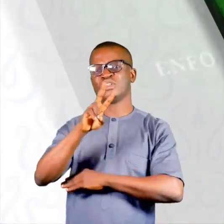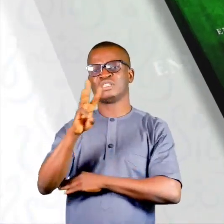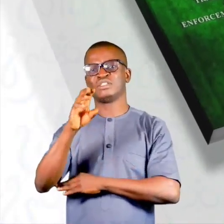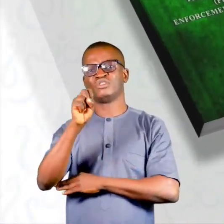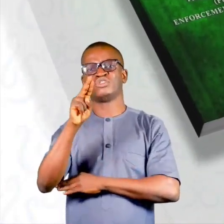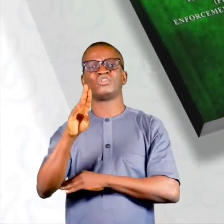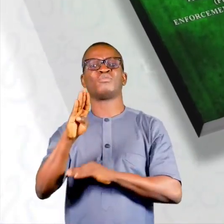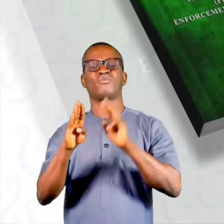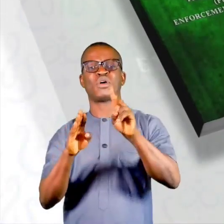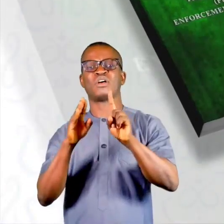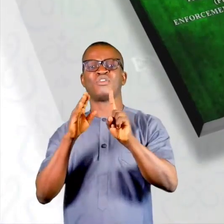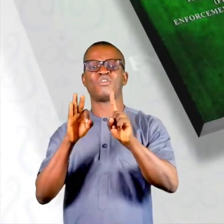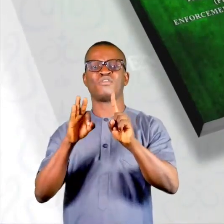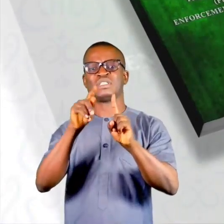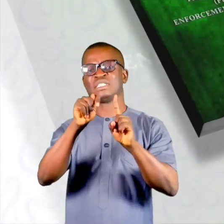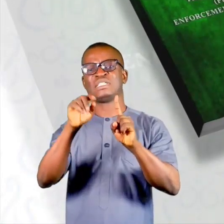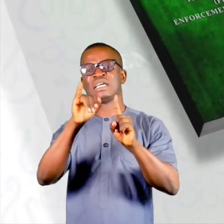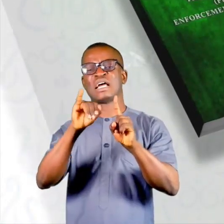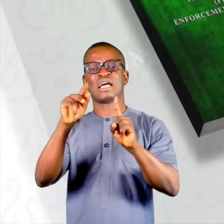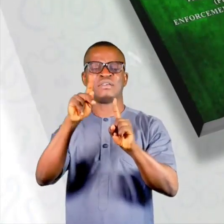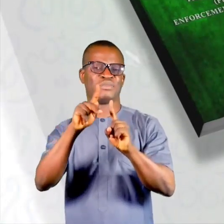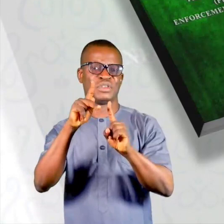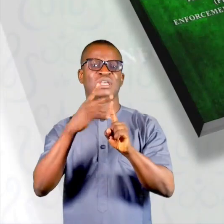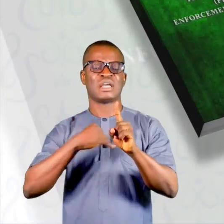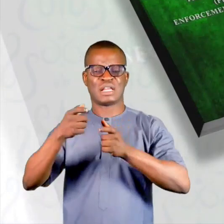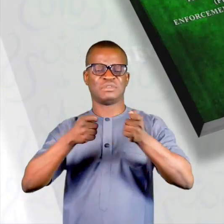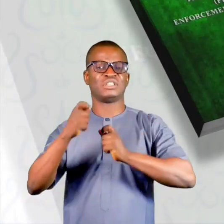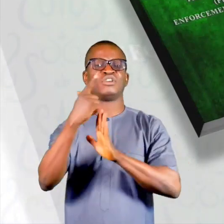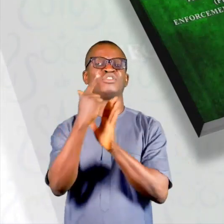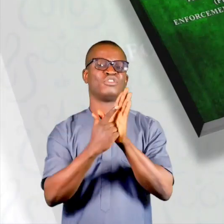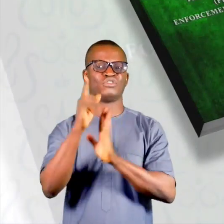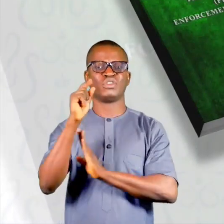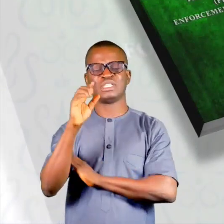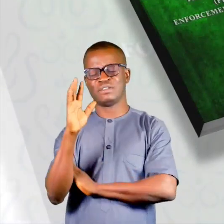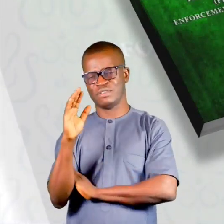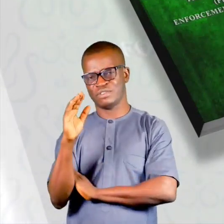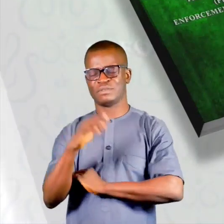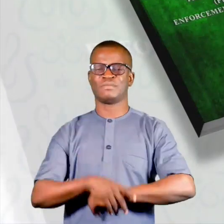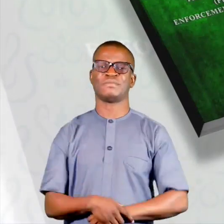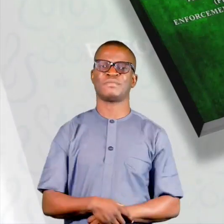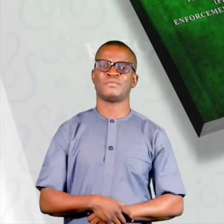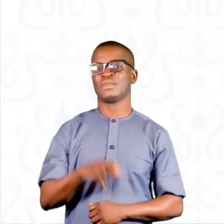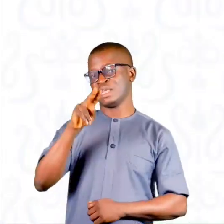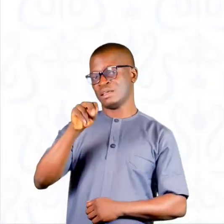26, subsection 1 of the Trafficking in Persons Prohibition Enforcement and Administration Act 2015.